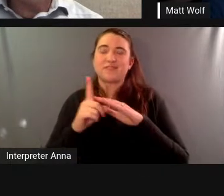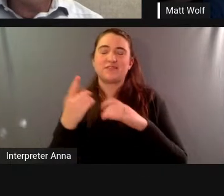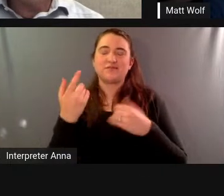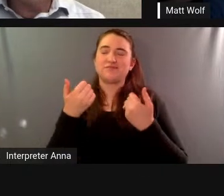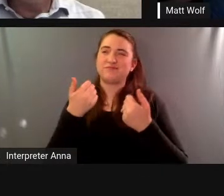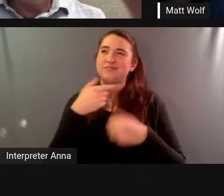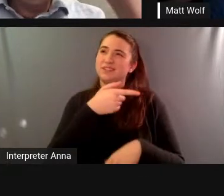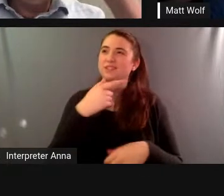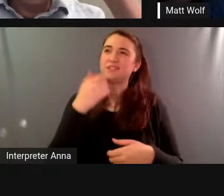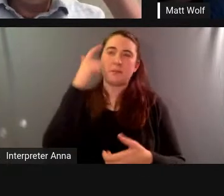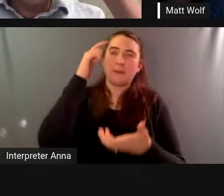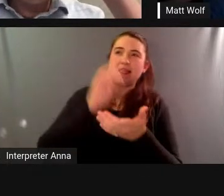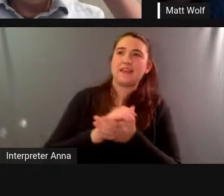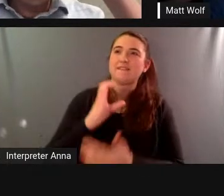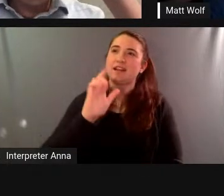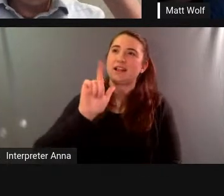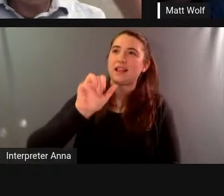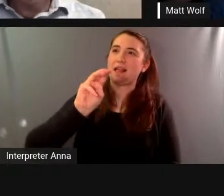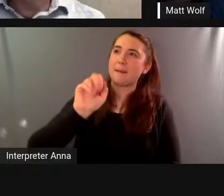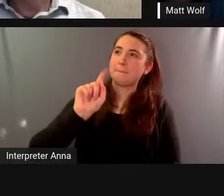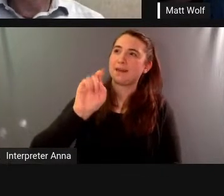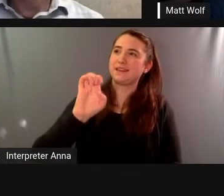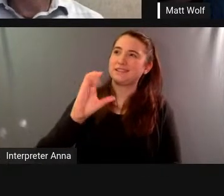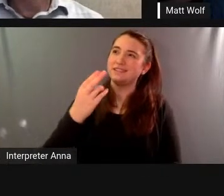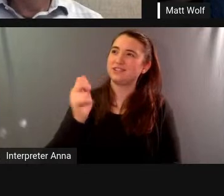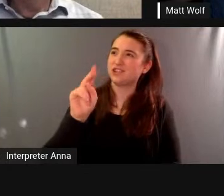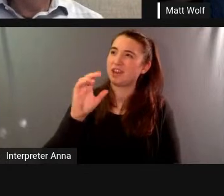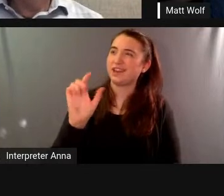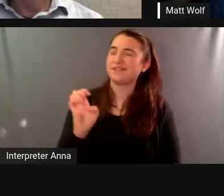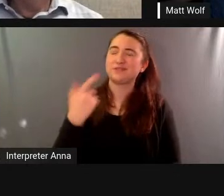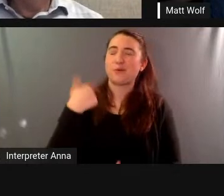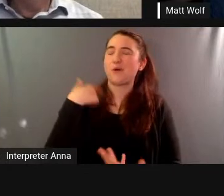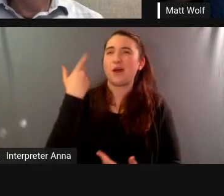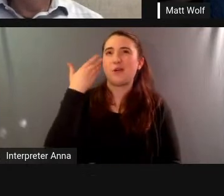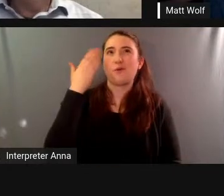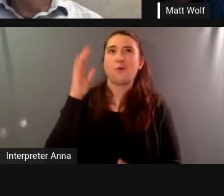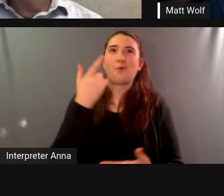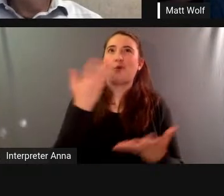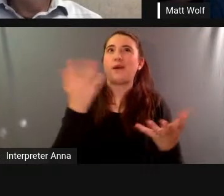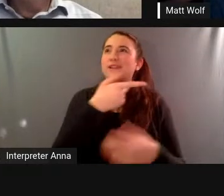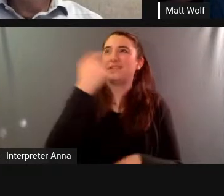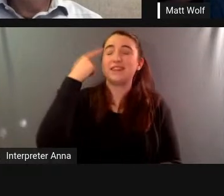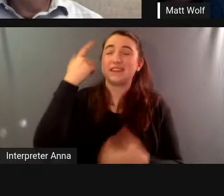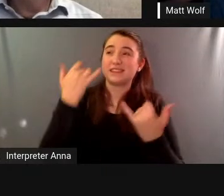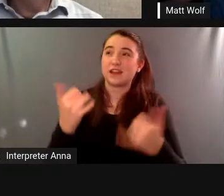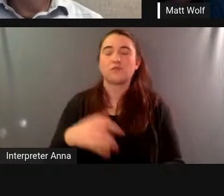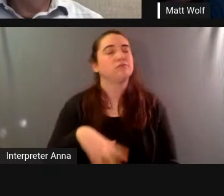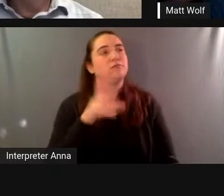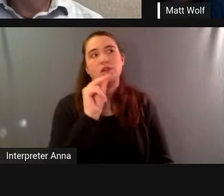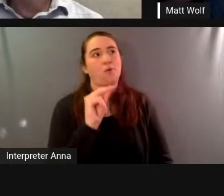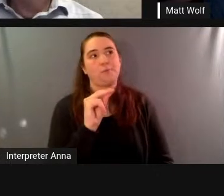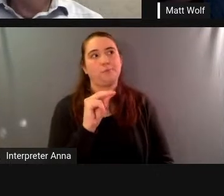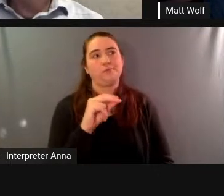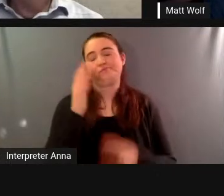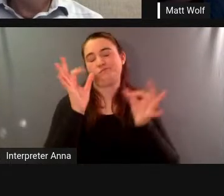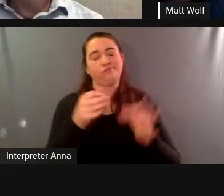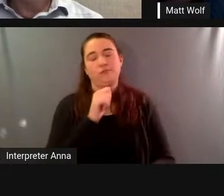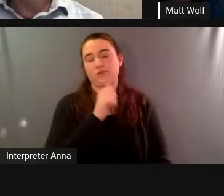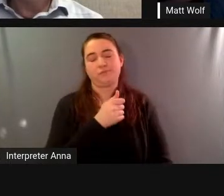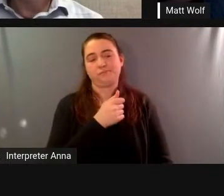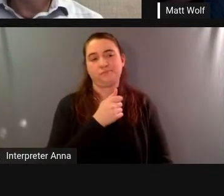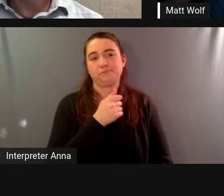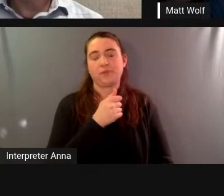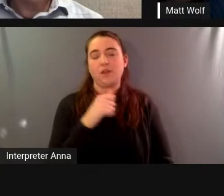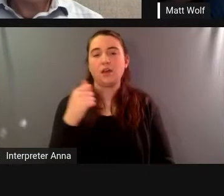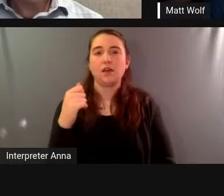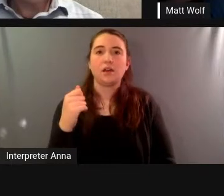of espouses now no i certainly didn't uh but i didn't have that much you know i i think the first